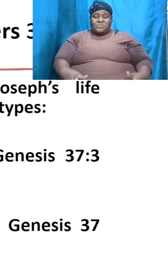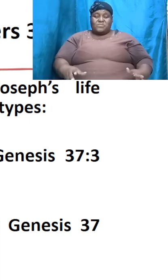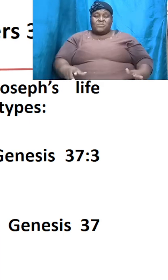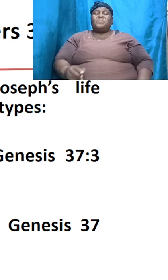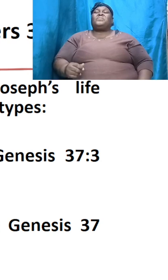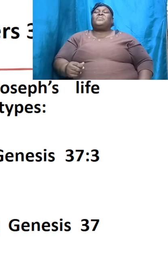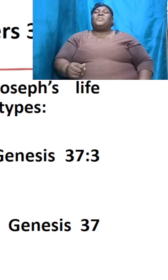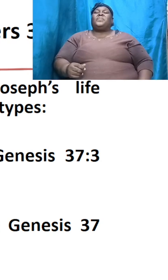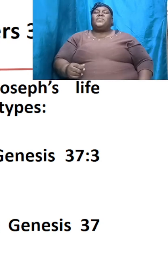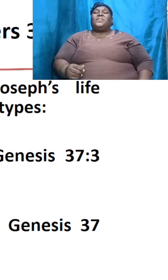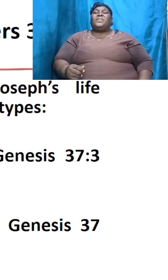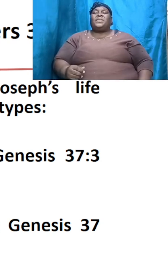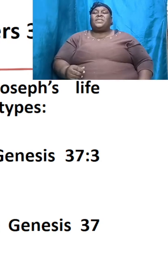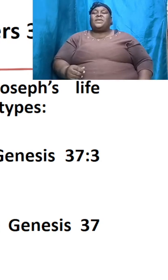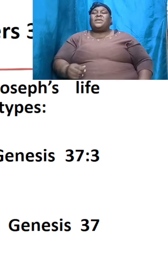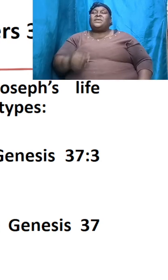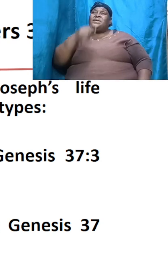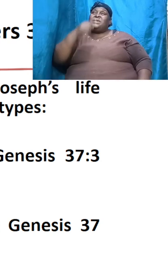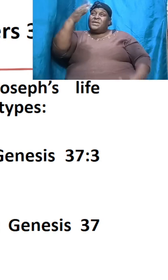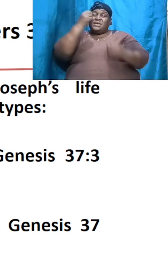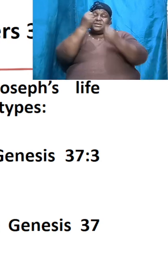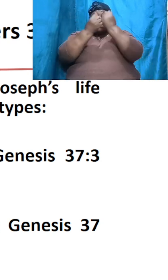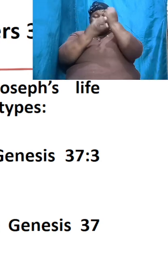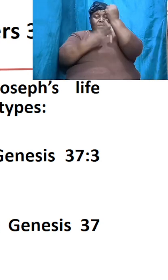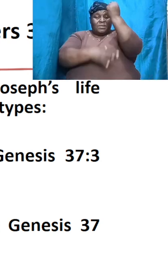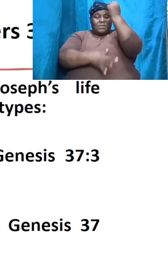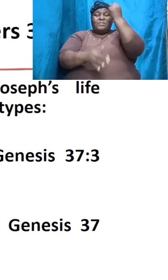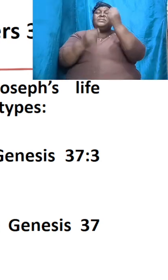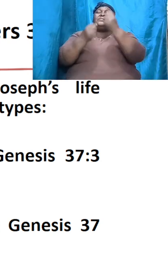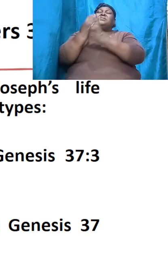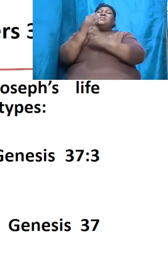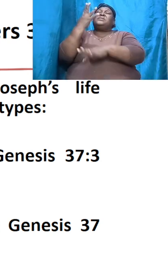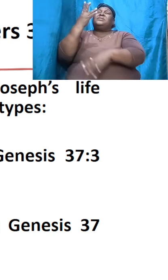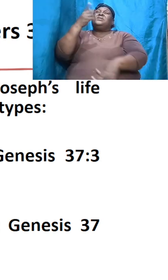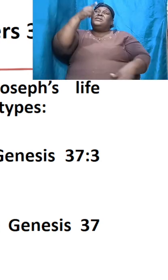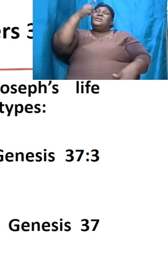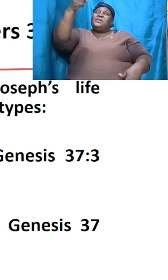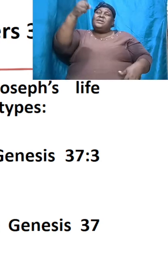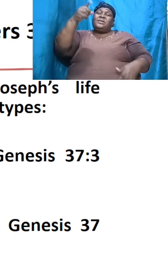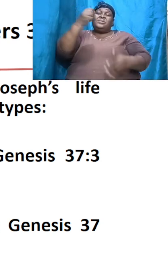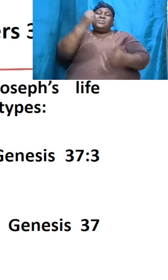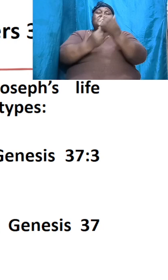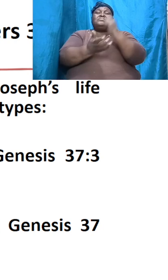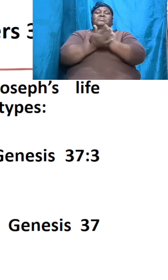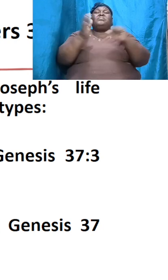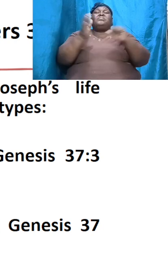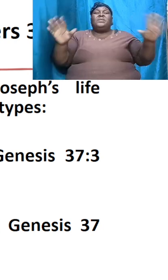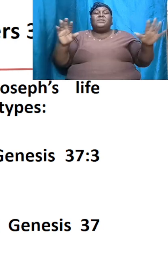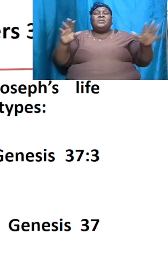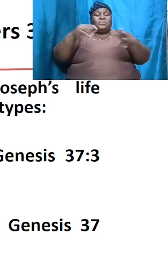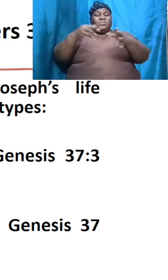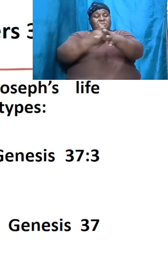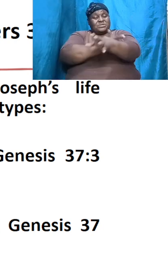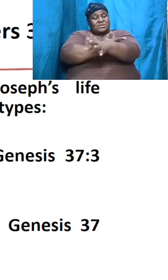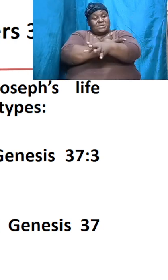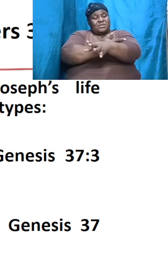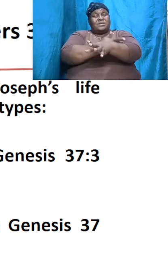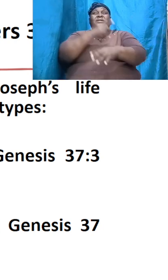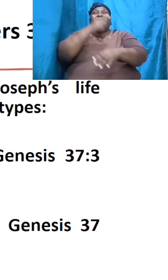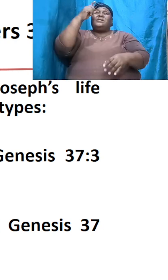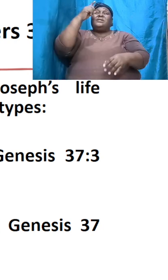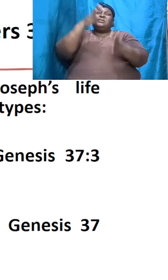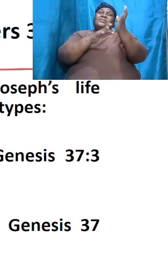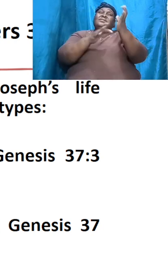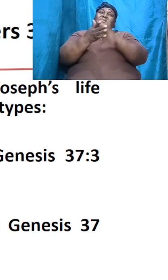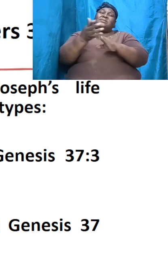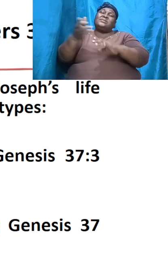cross it was his blood he was the sacrifice who was the lamb he was the high priest